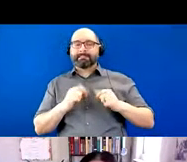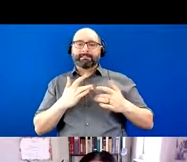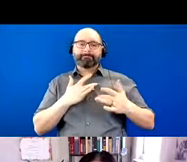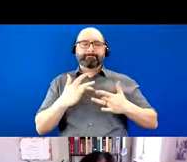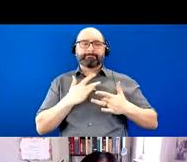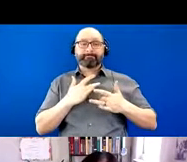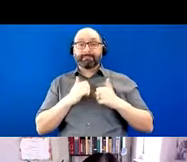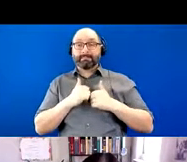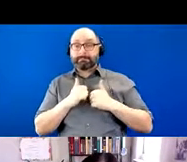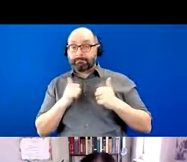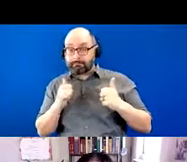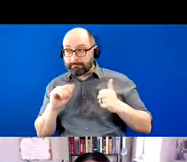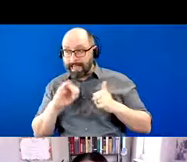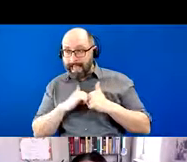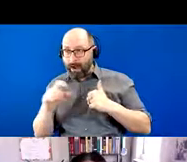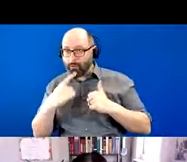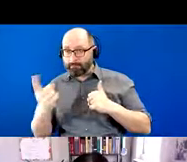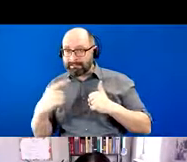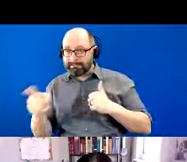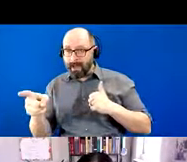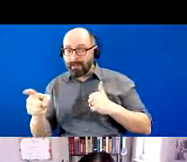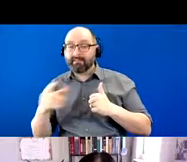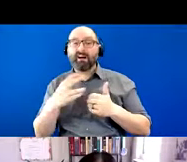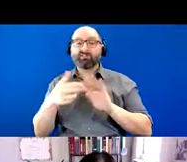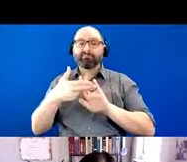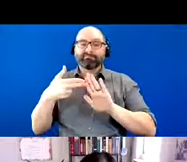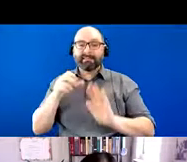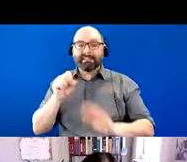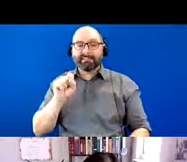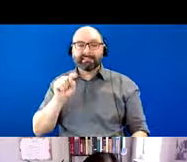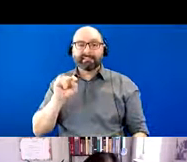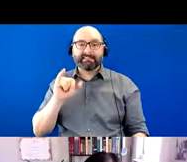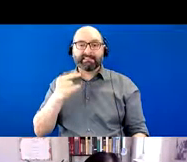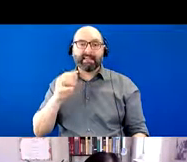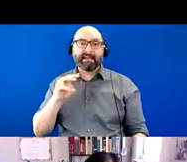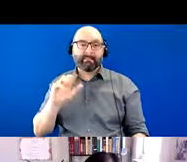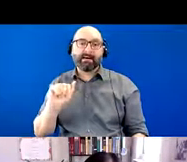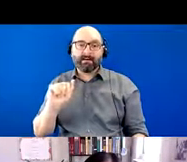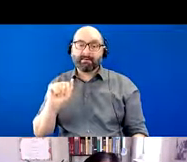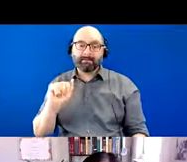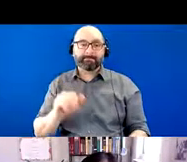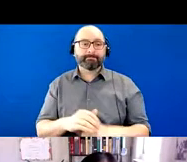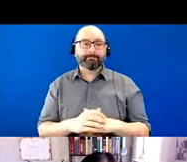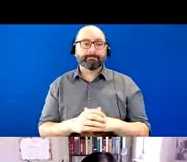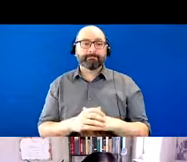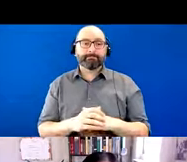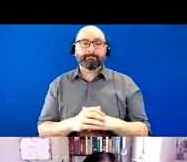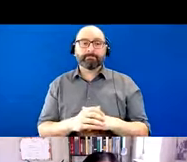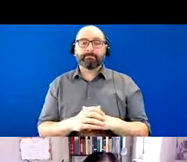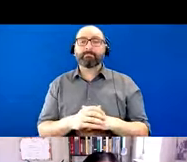others will respond, as well as stigma due to the diagnosis. And so we recommend